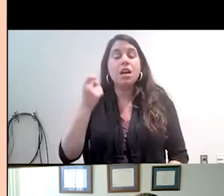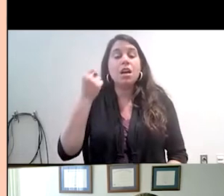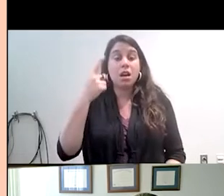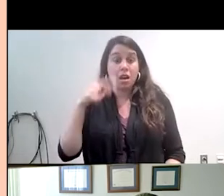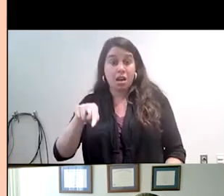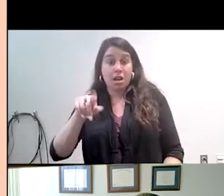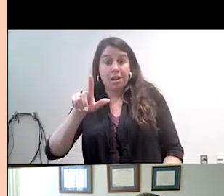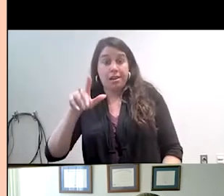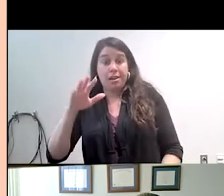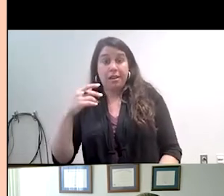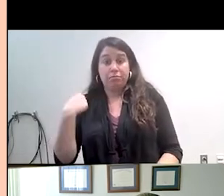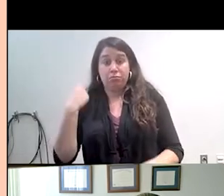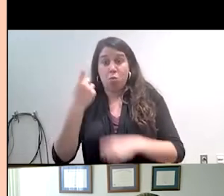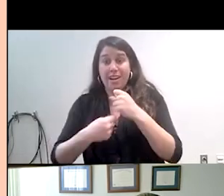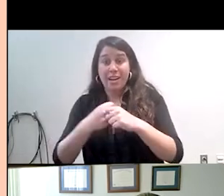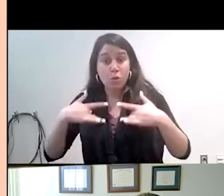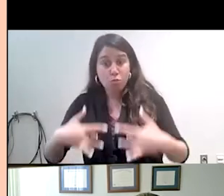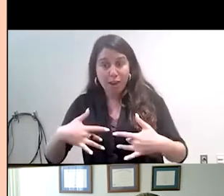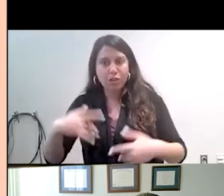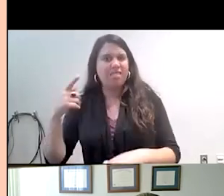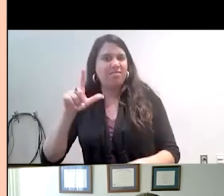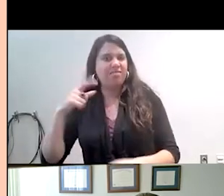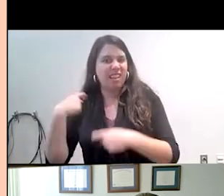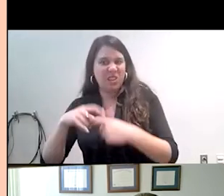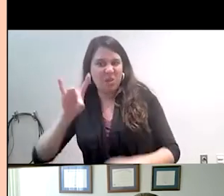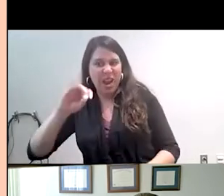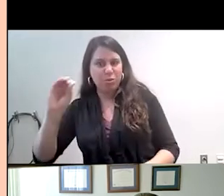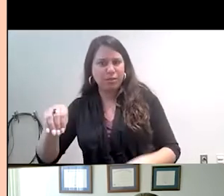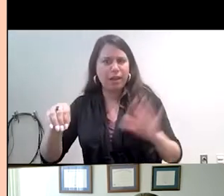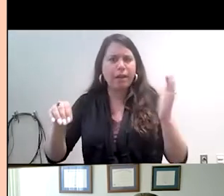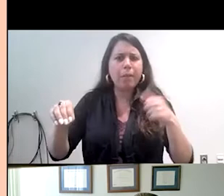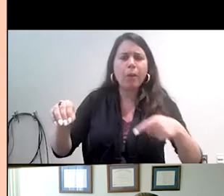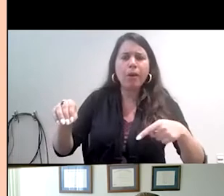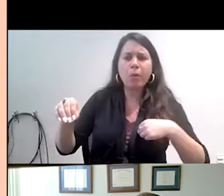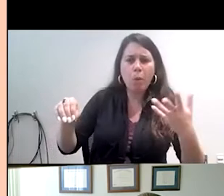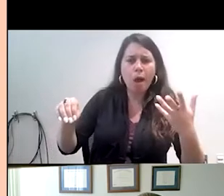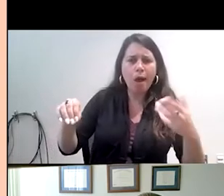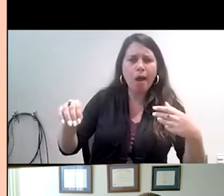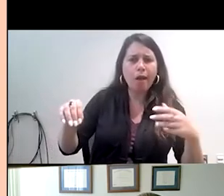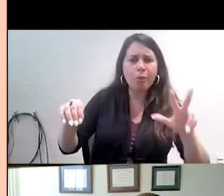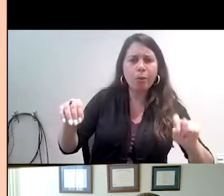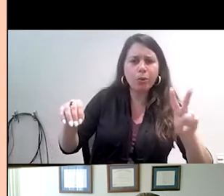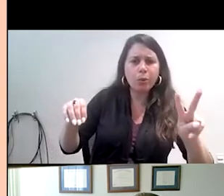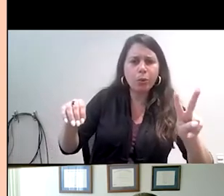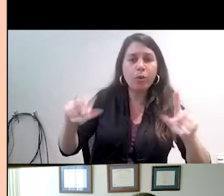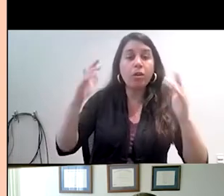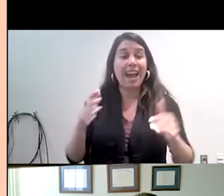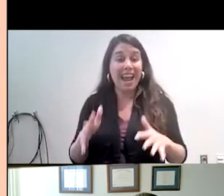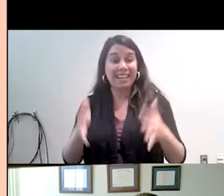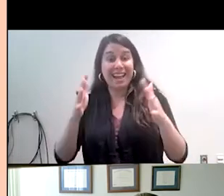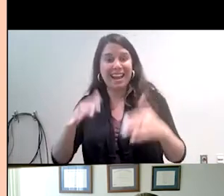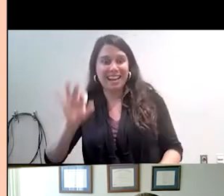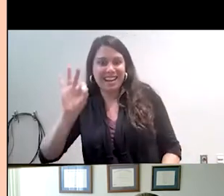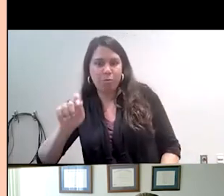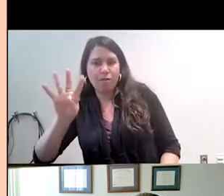compared to 3.2% in non-Latino whites. And then for the 12-month prevalence of anxiety disorders, looking at 9.4% compared to